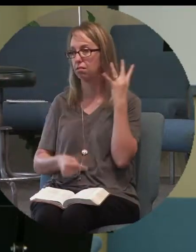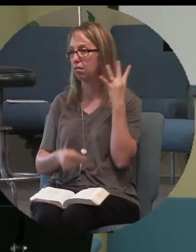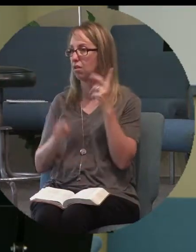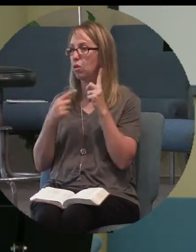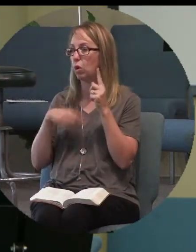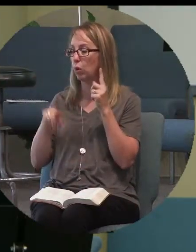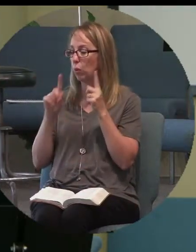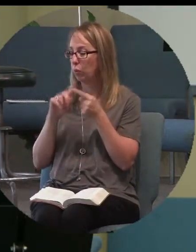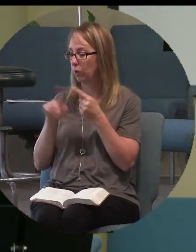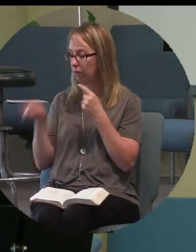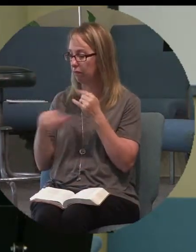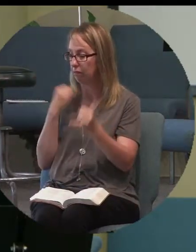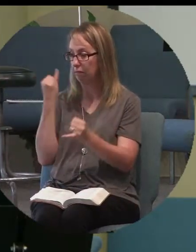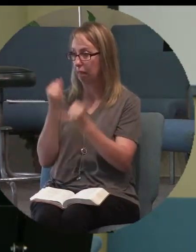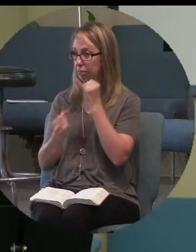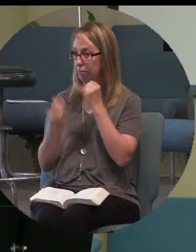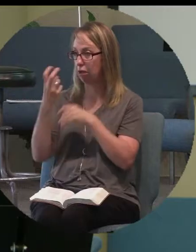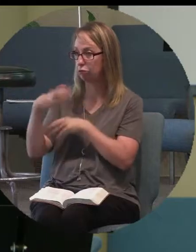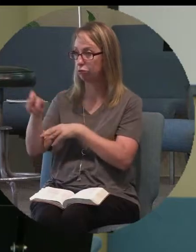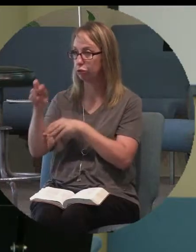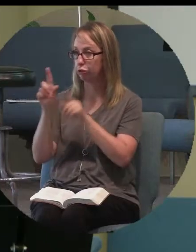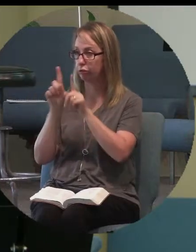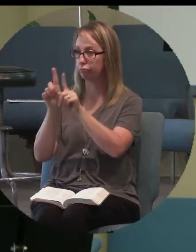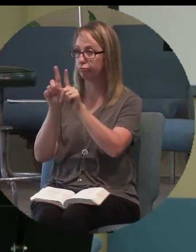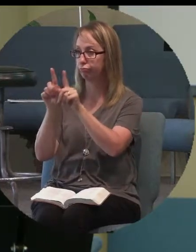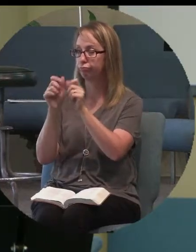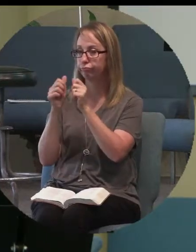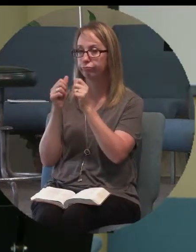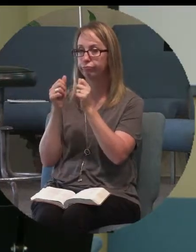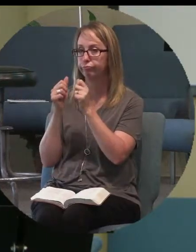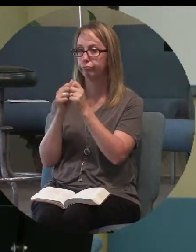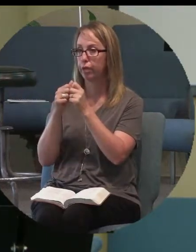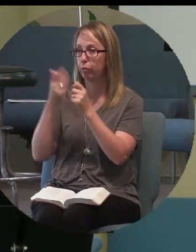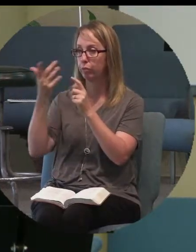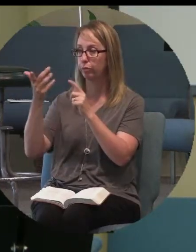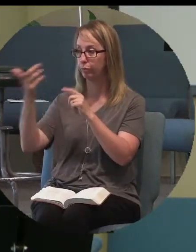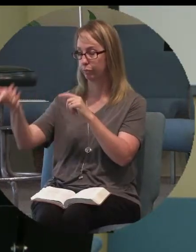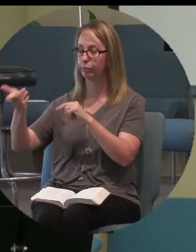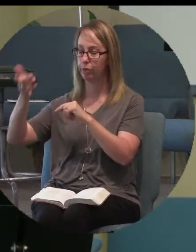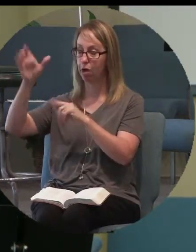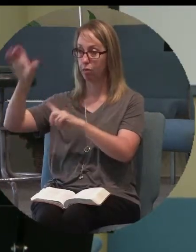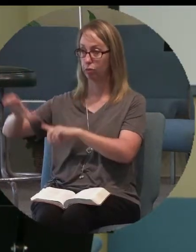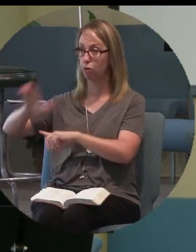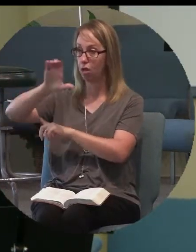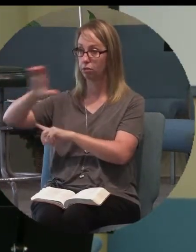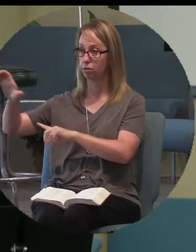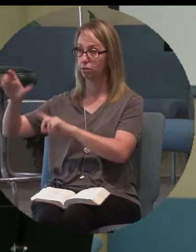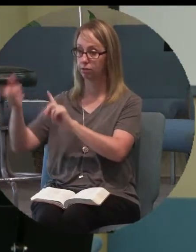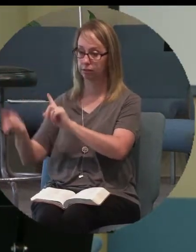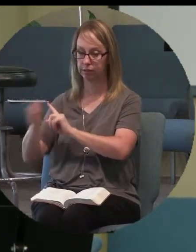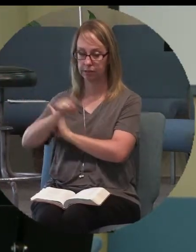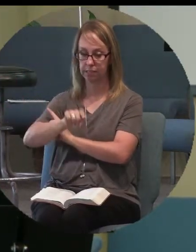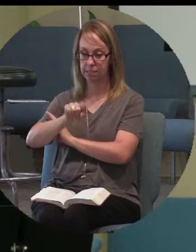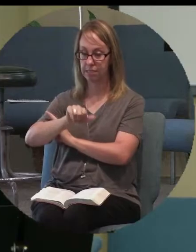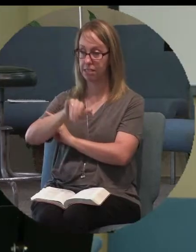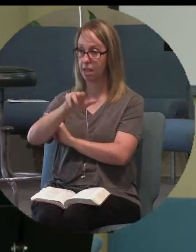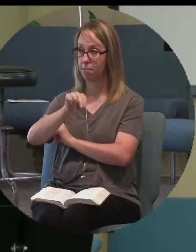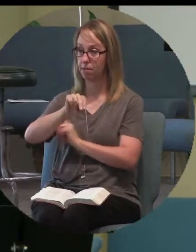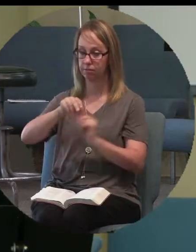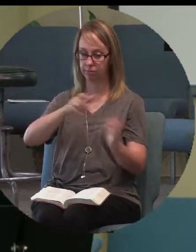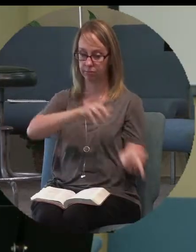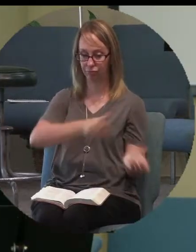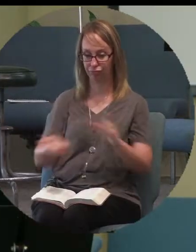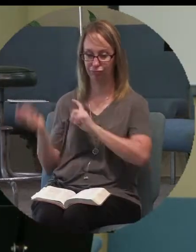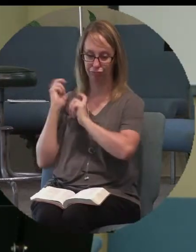final journey with Simon of Cyrene carrying the cross for him, and as they put him on the cross,